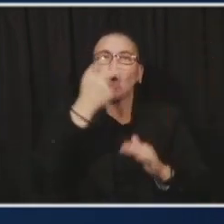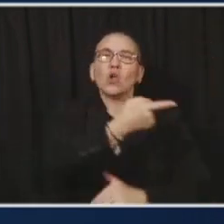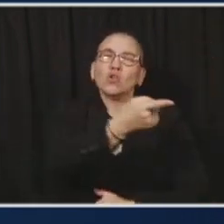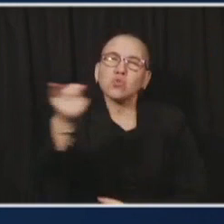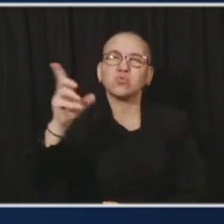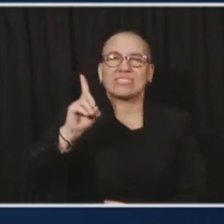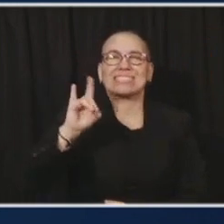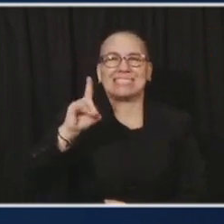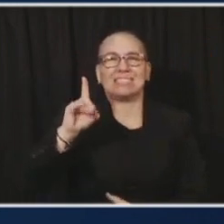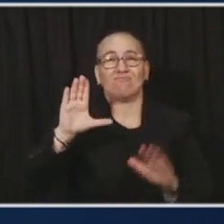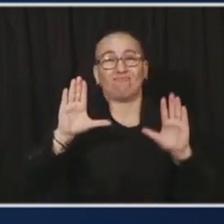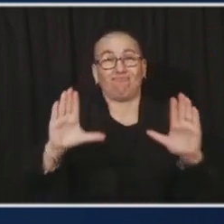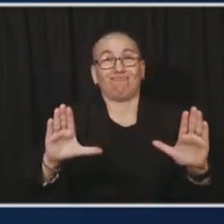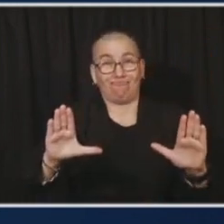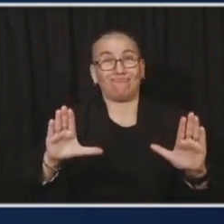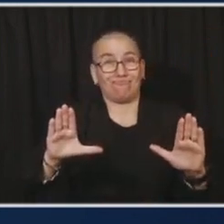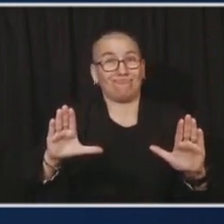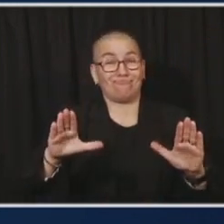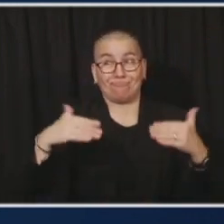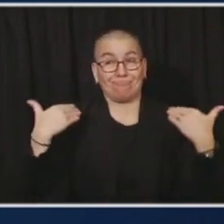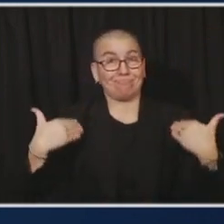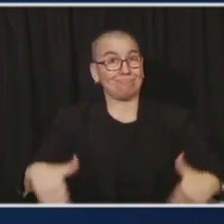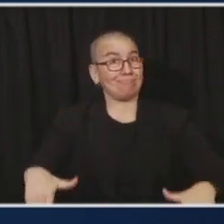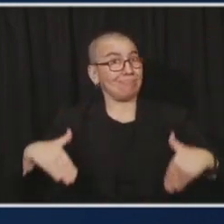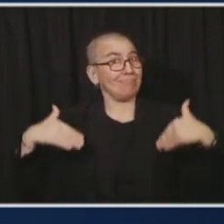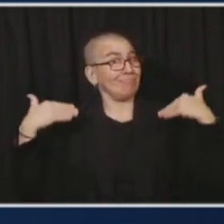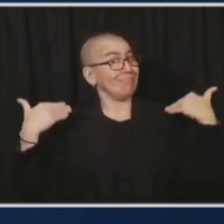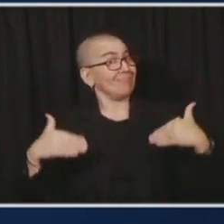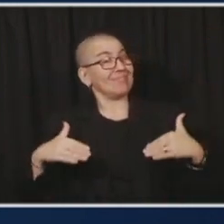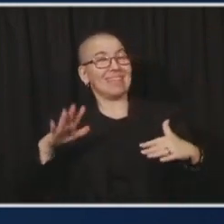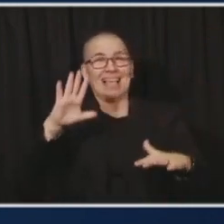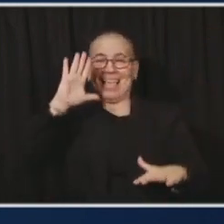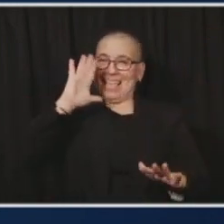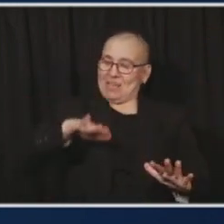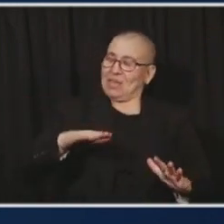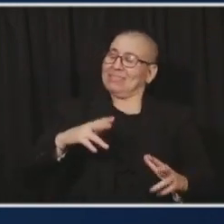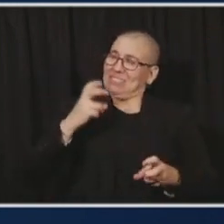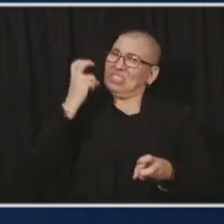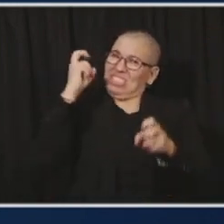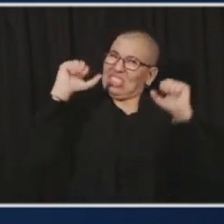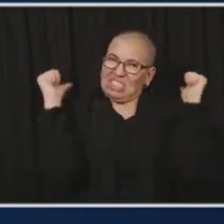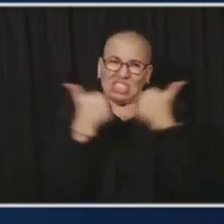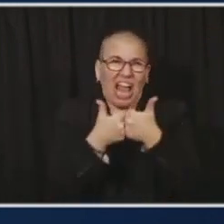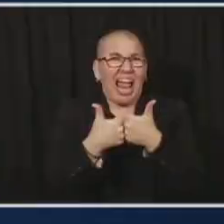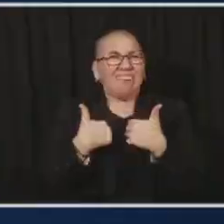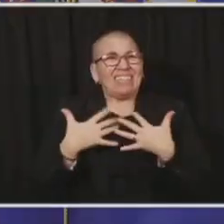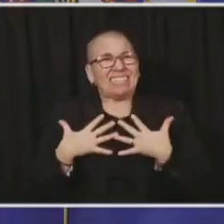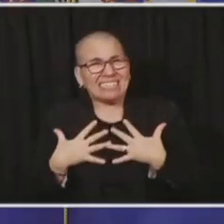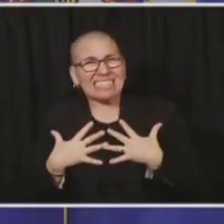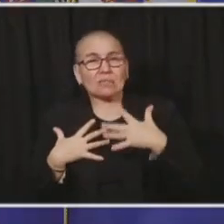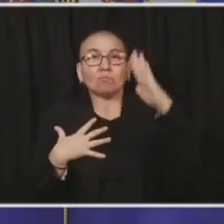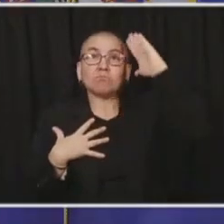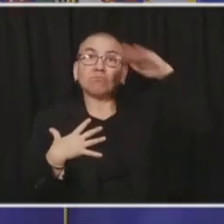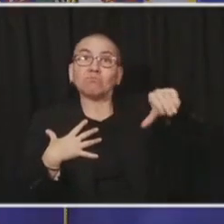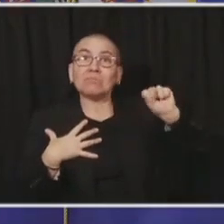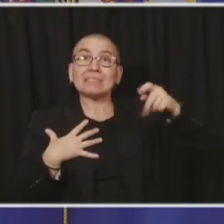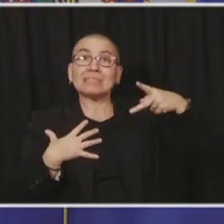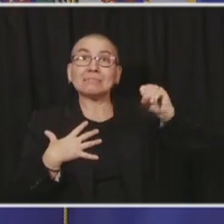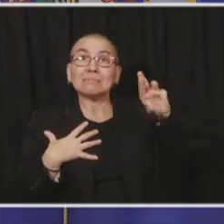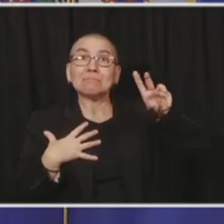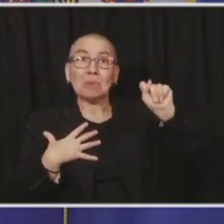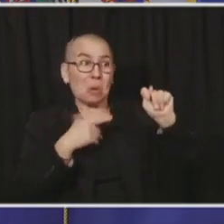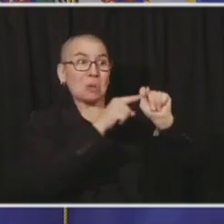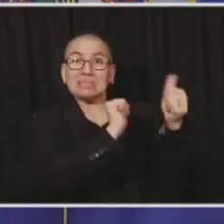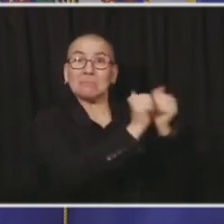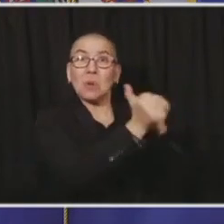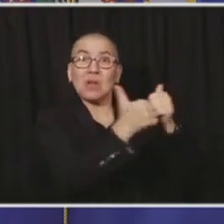again, it's incredibly hard. Youth sports, the advocates who are out there for youth sports. If I'm